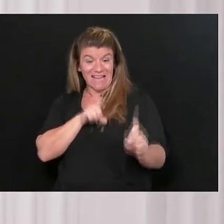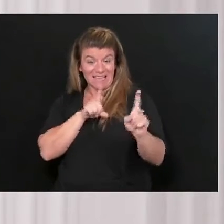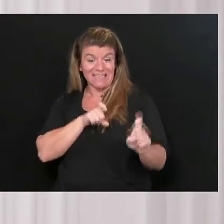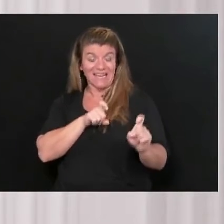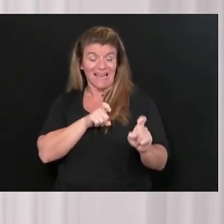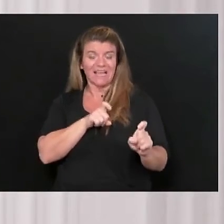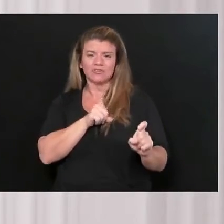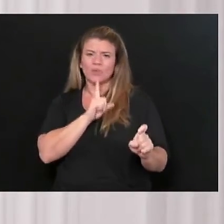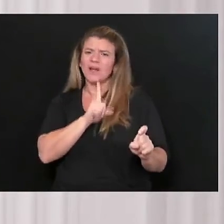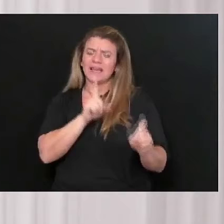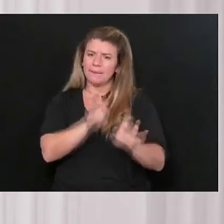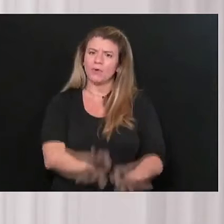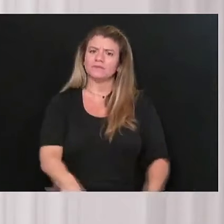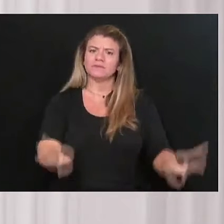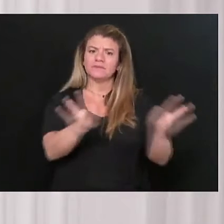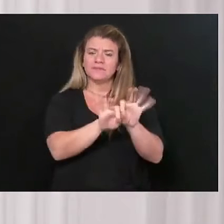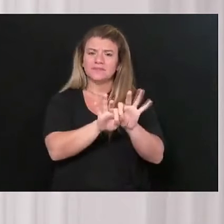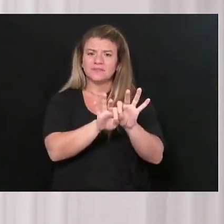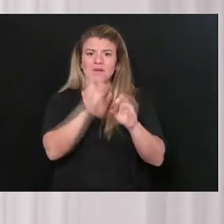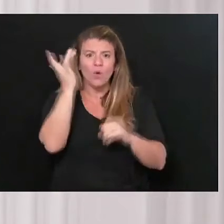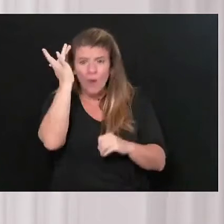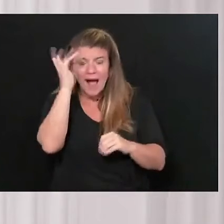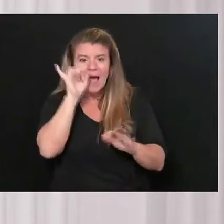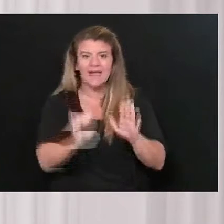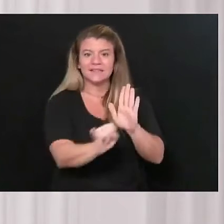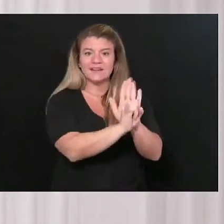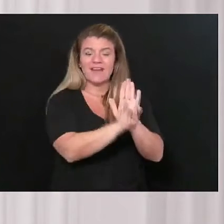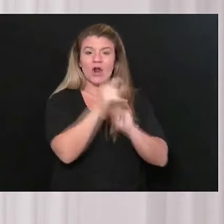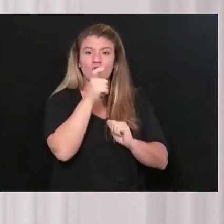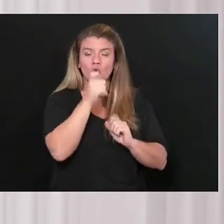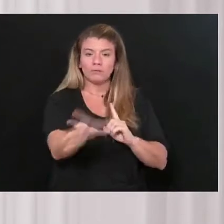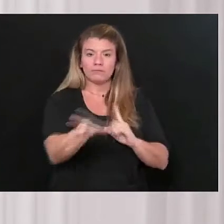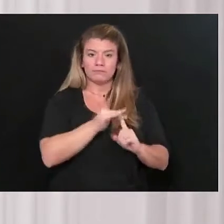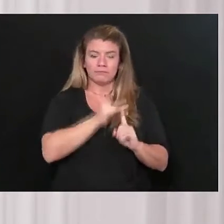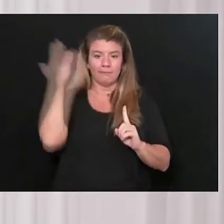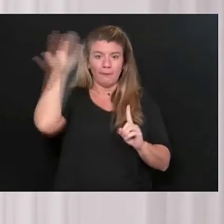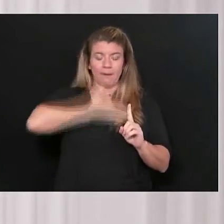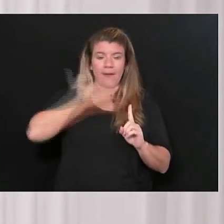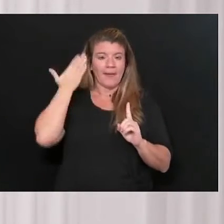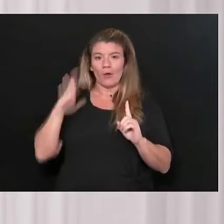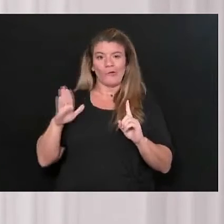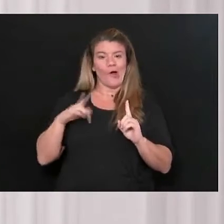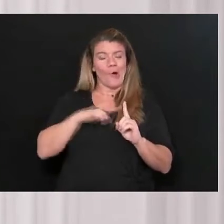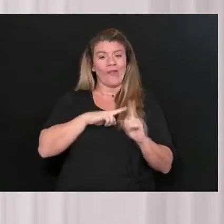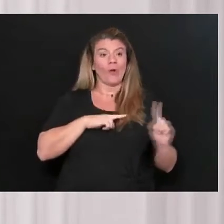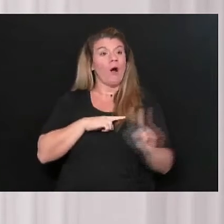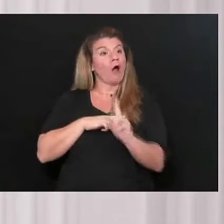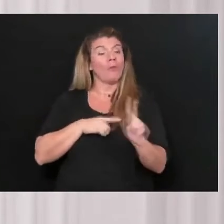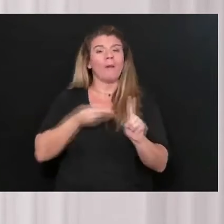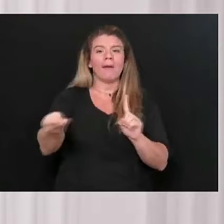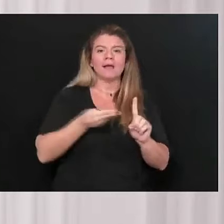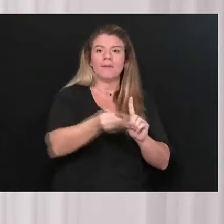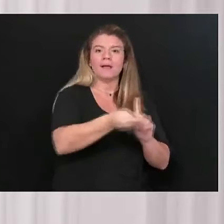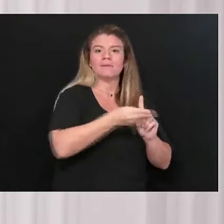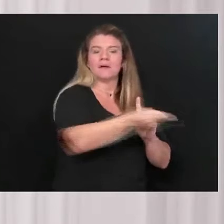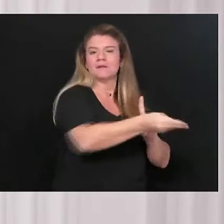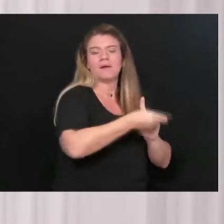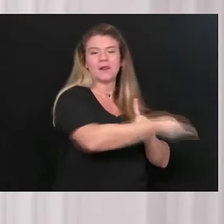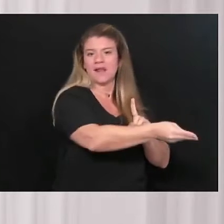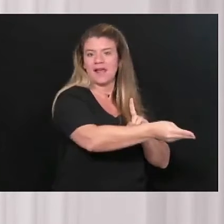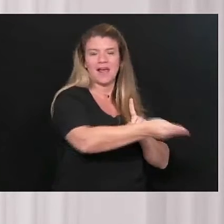of identifying those people who can spread to others in that asymptomatic or pre-symptomatic time. So it is